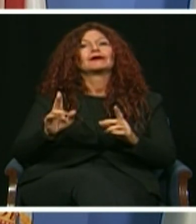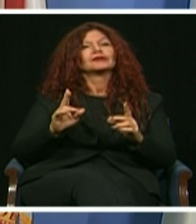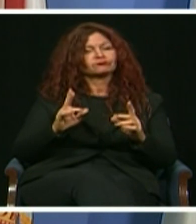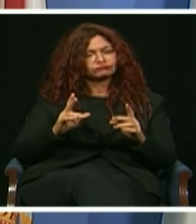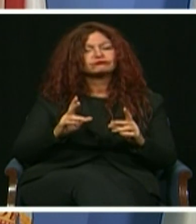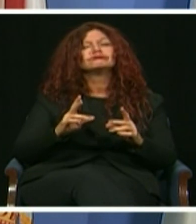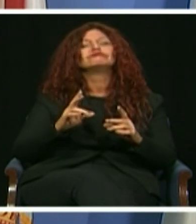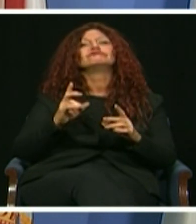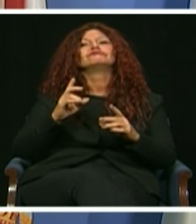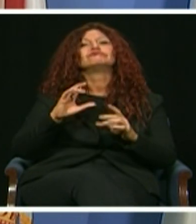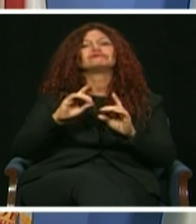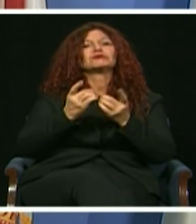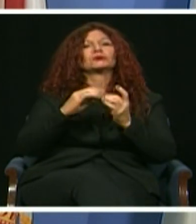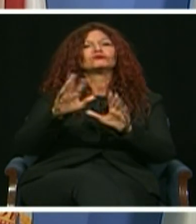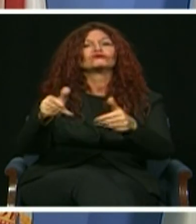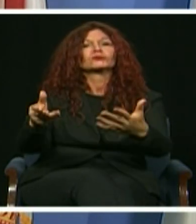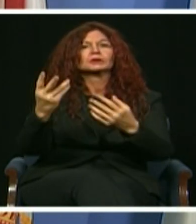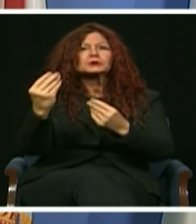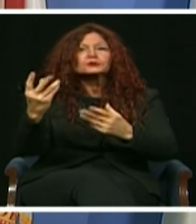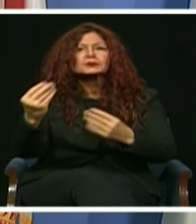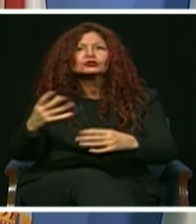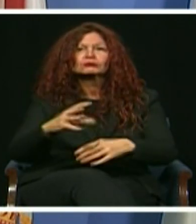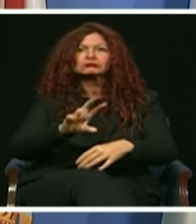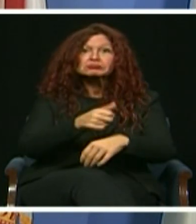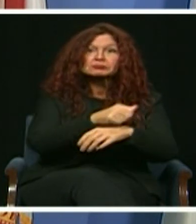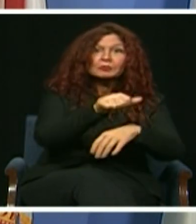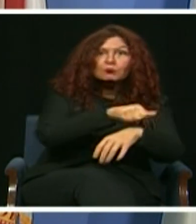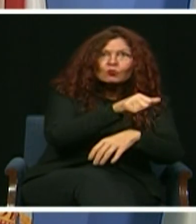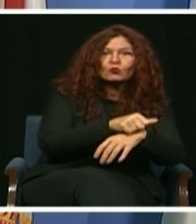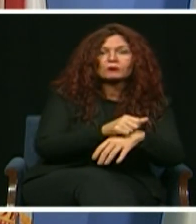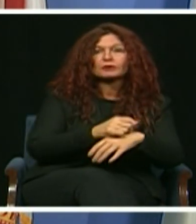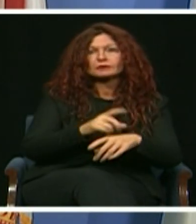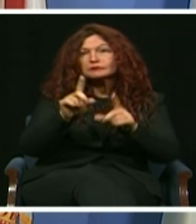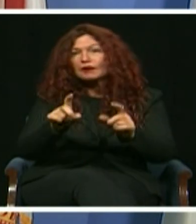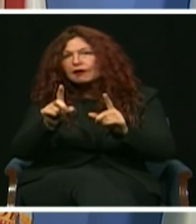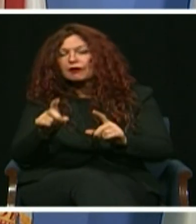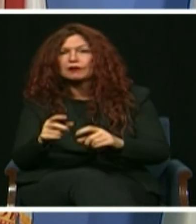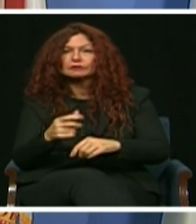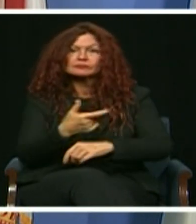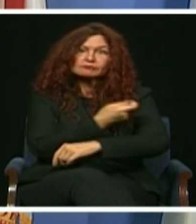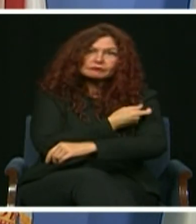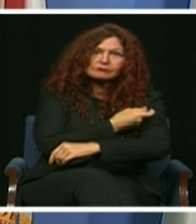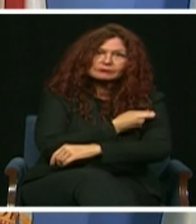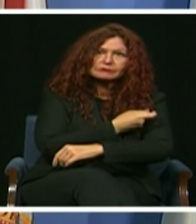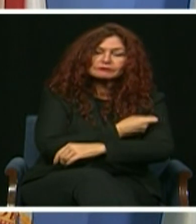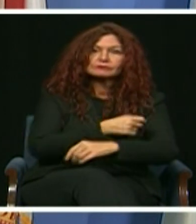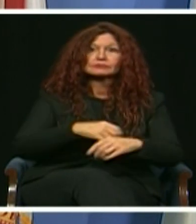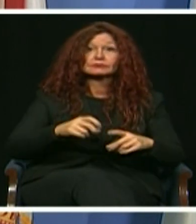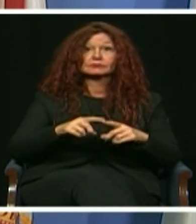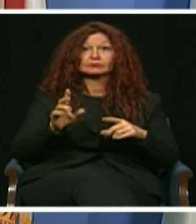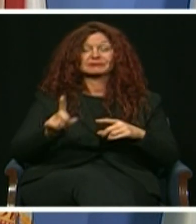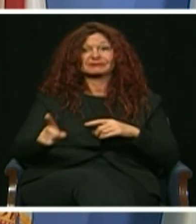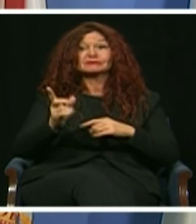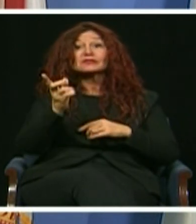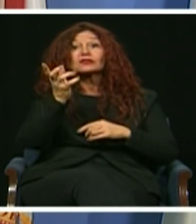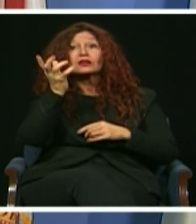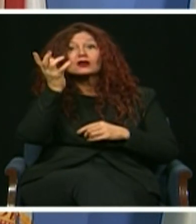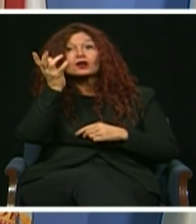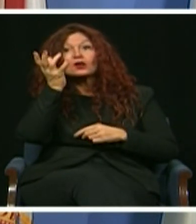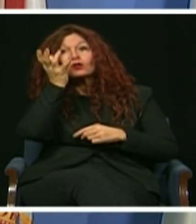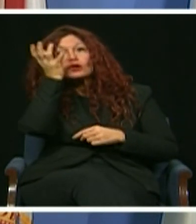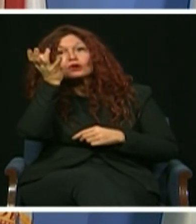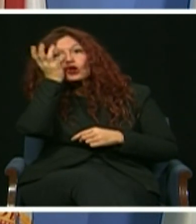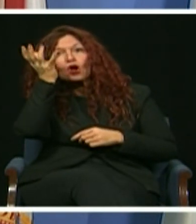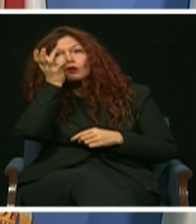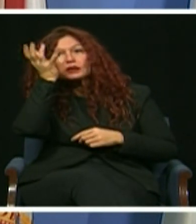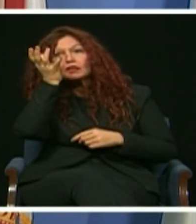appointments. Our solid waste department avoided a single day of service disruption when this pandemic put even our most basic